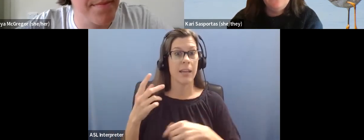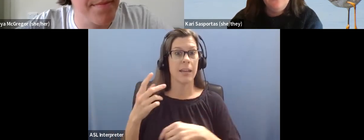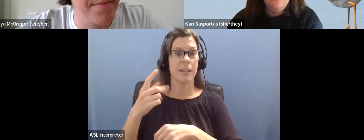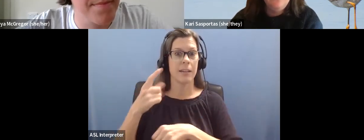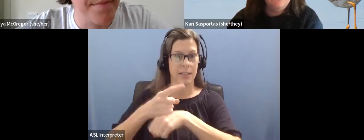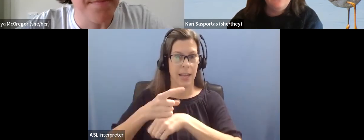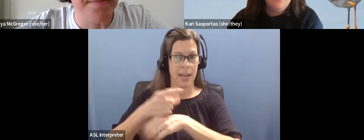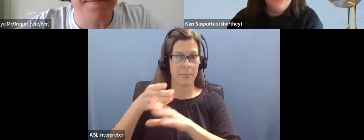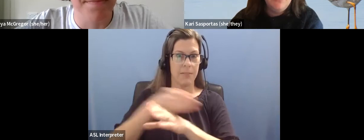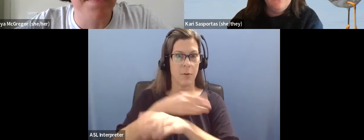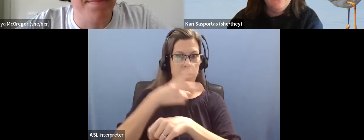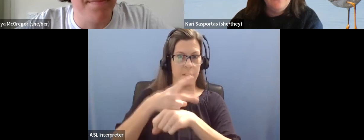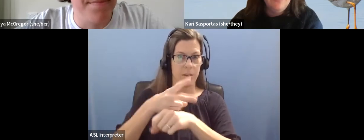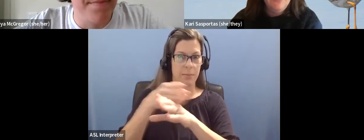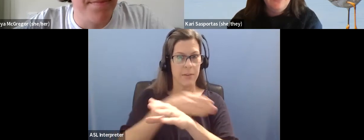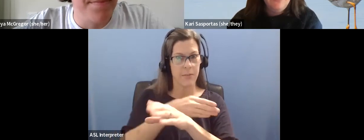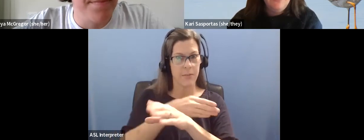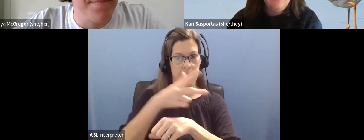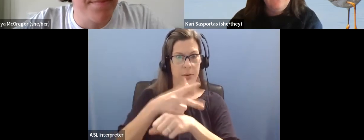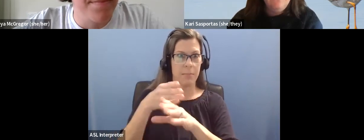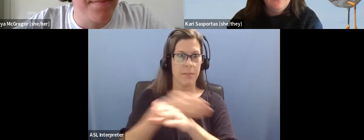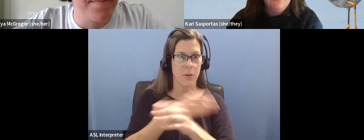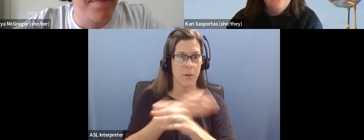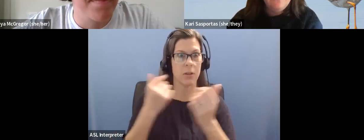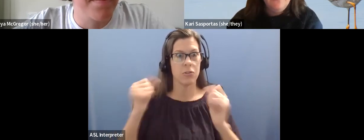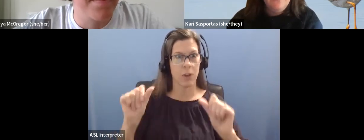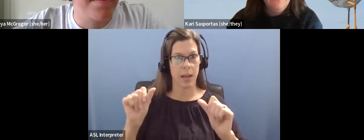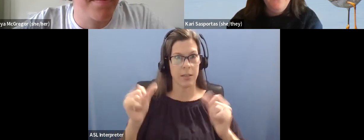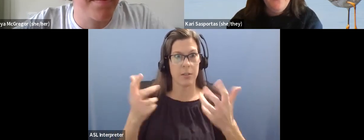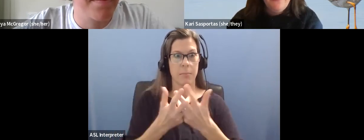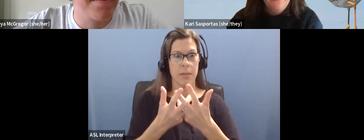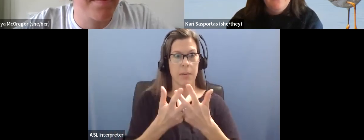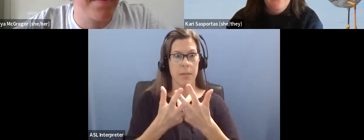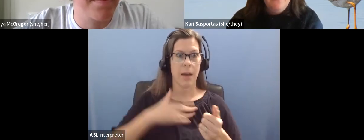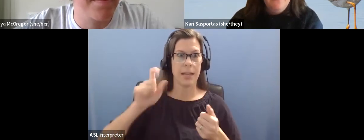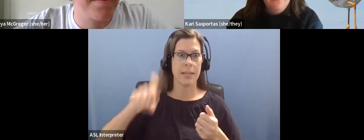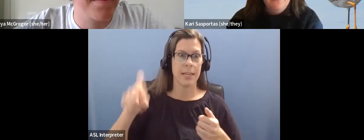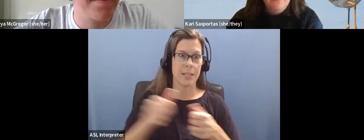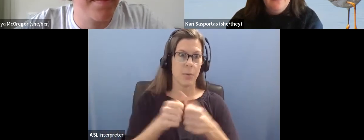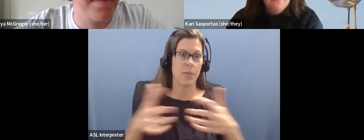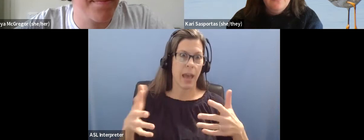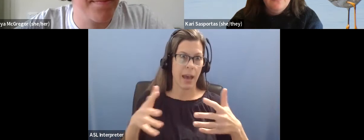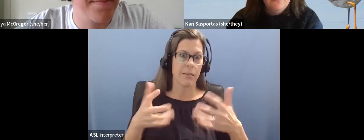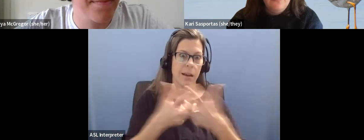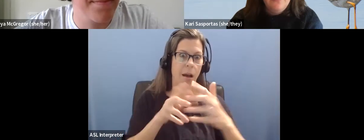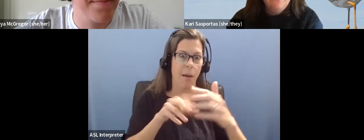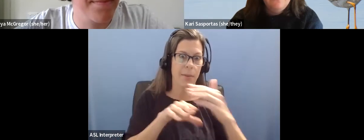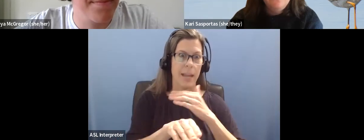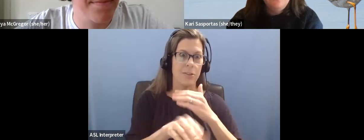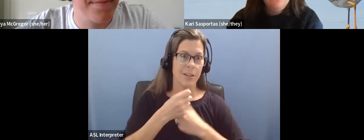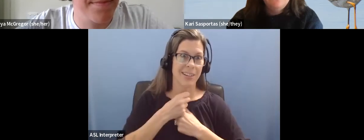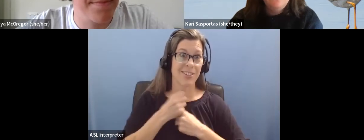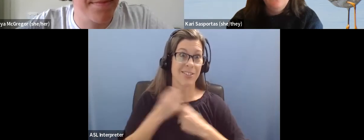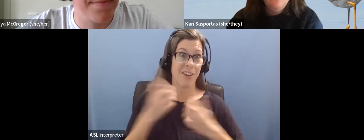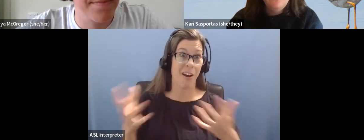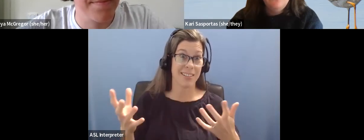needs without accommodation. So it, it varies. Um, and, and I think this